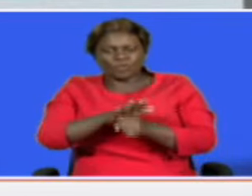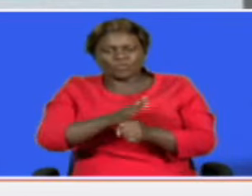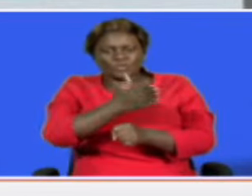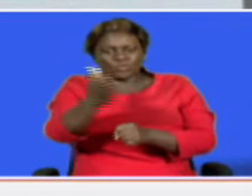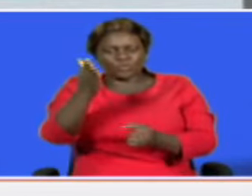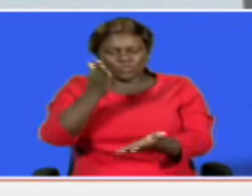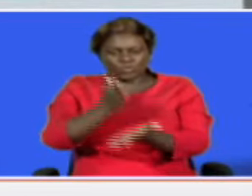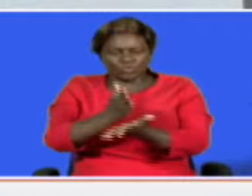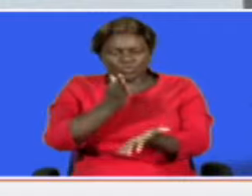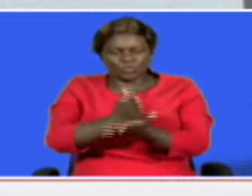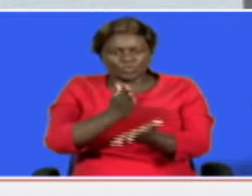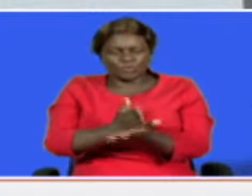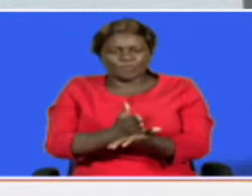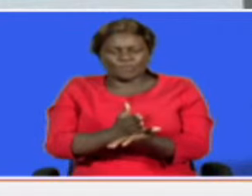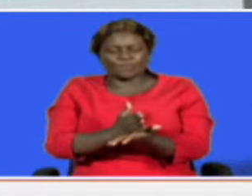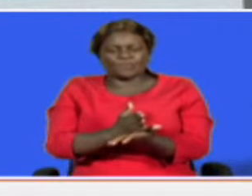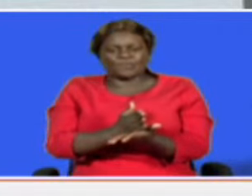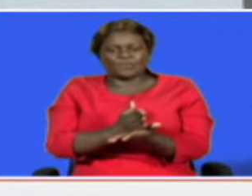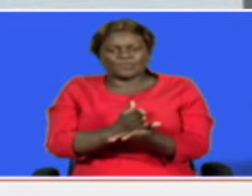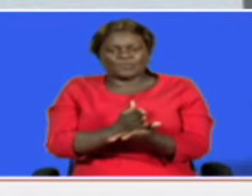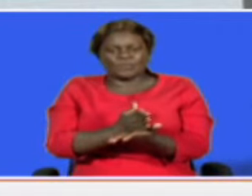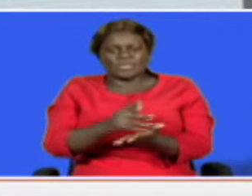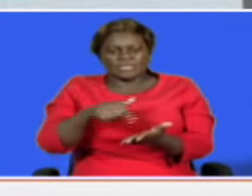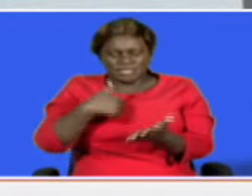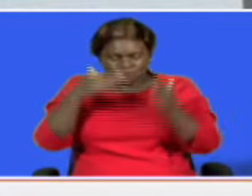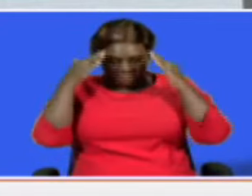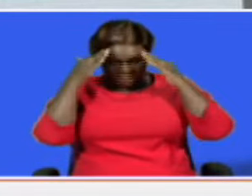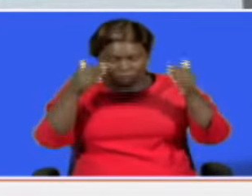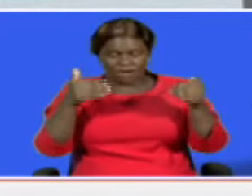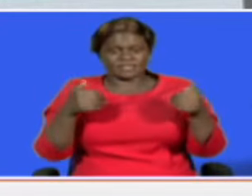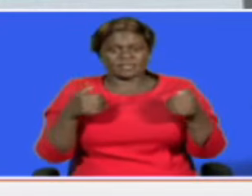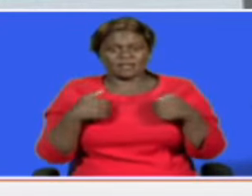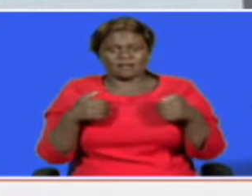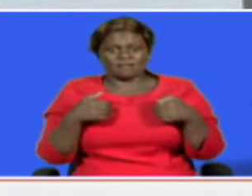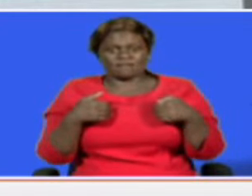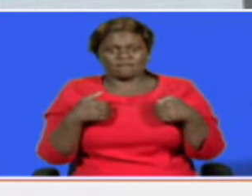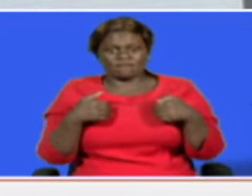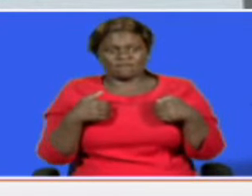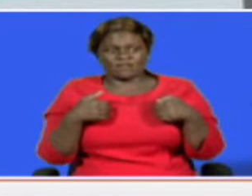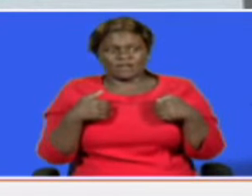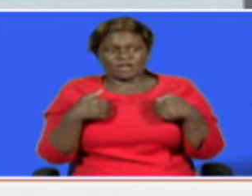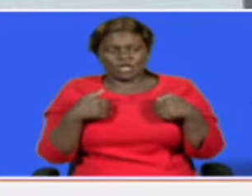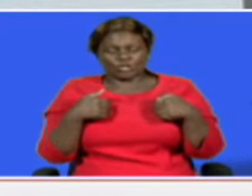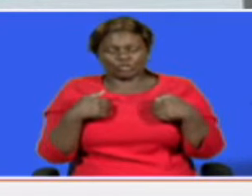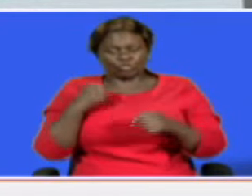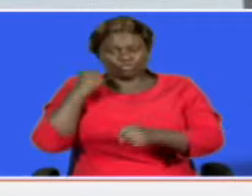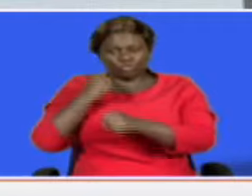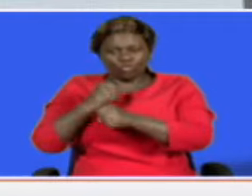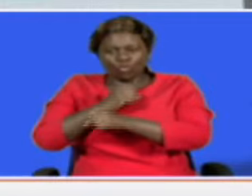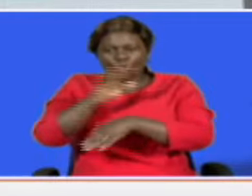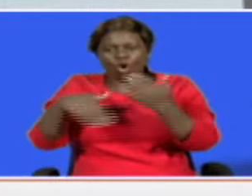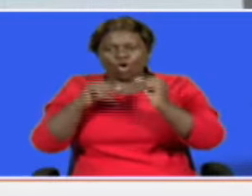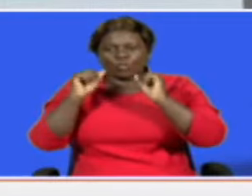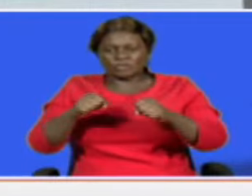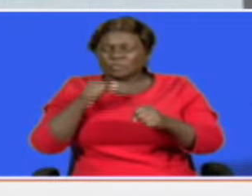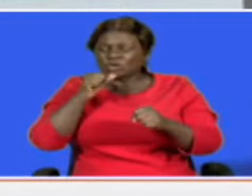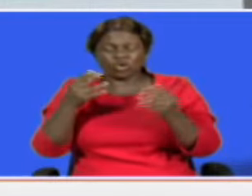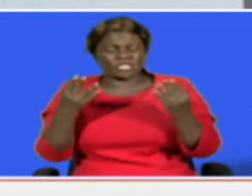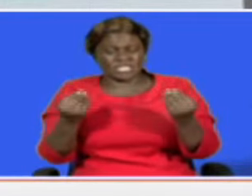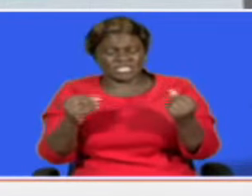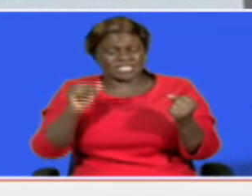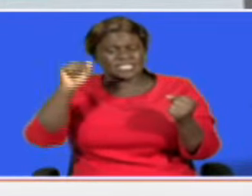that we are determined to walk the street and narrow it may not be easy